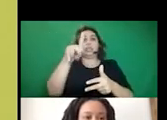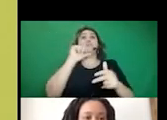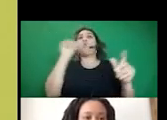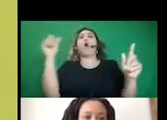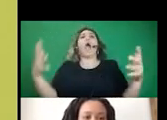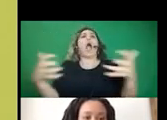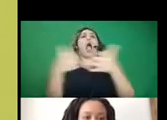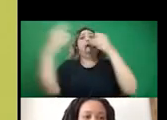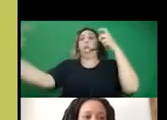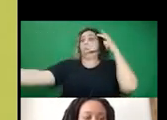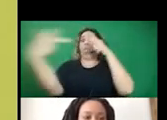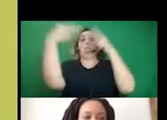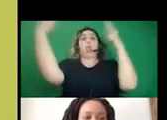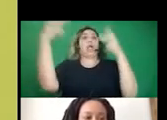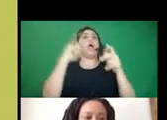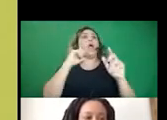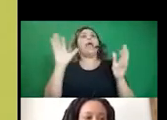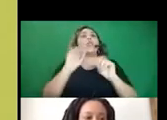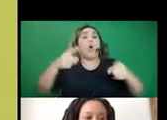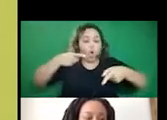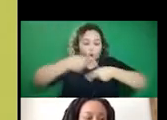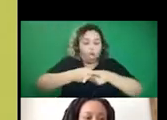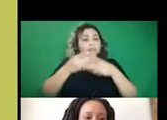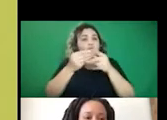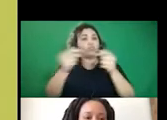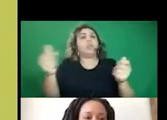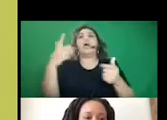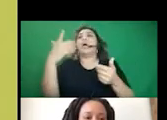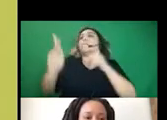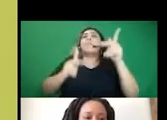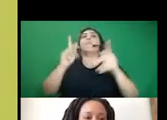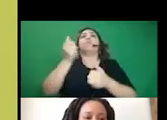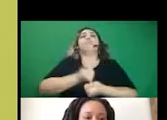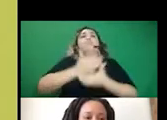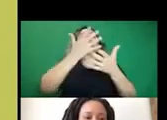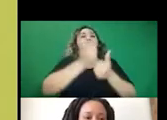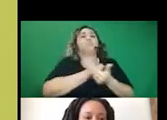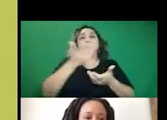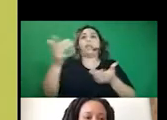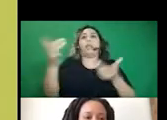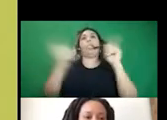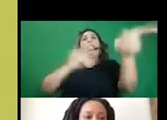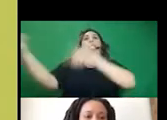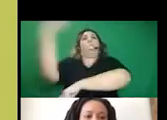There's no conflict and resolution. It's just people talking past one another.